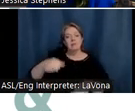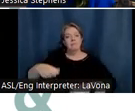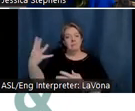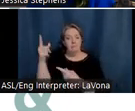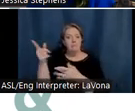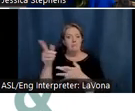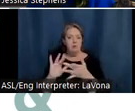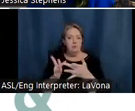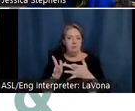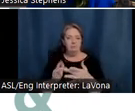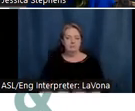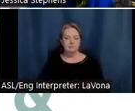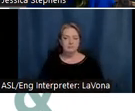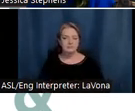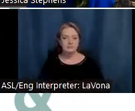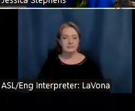coming days.